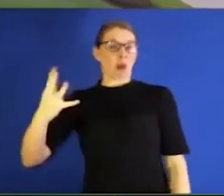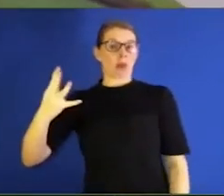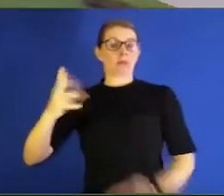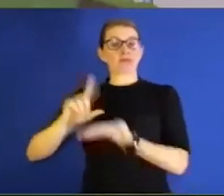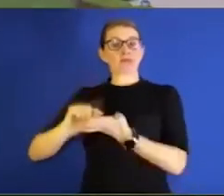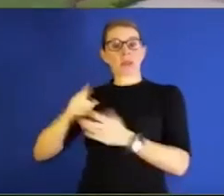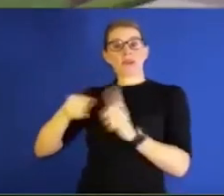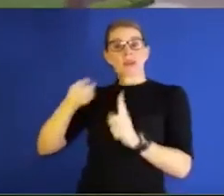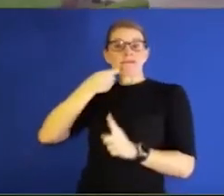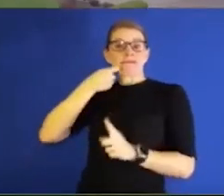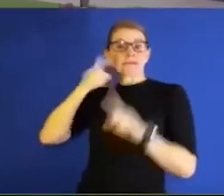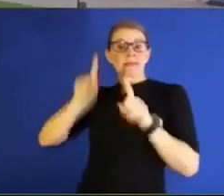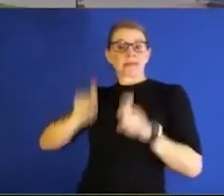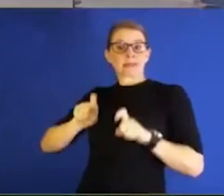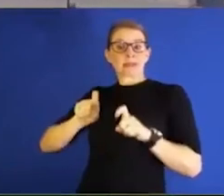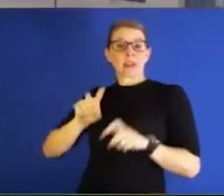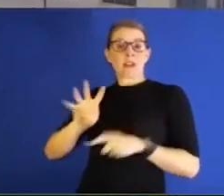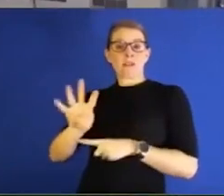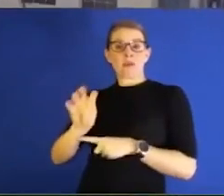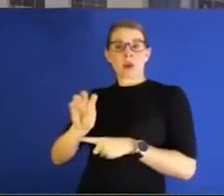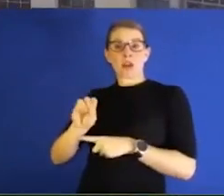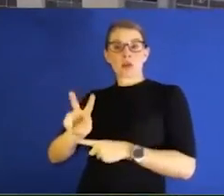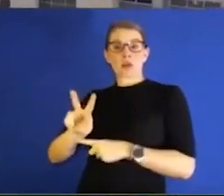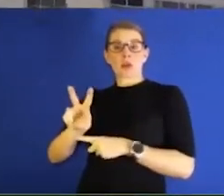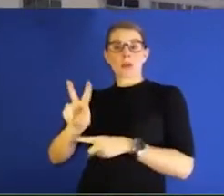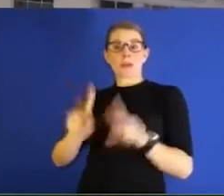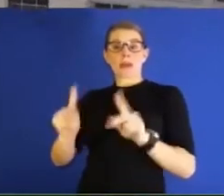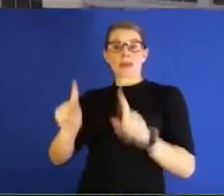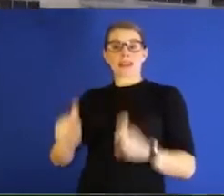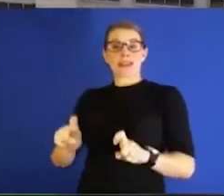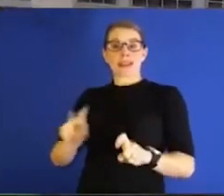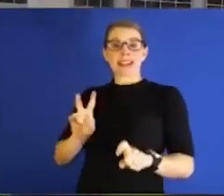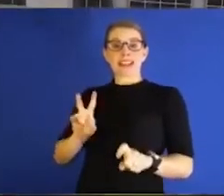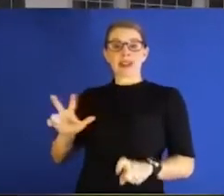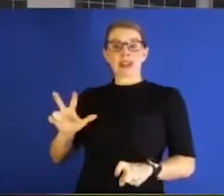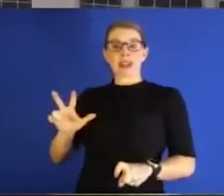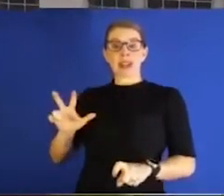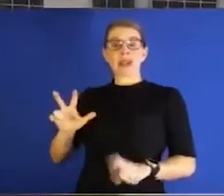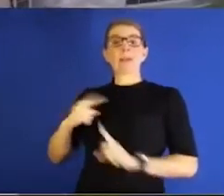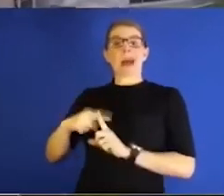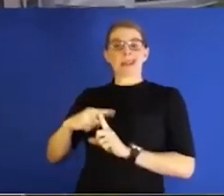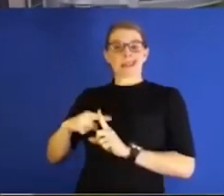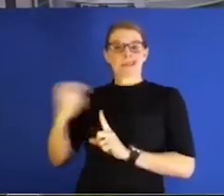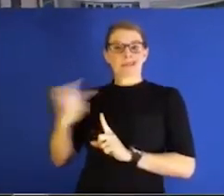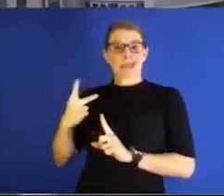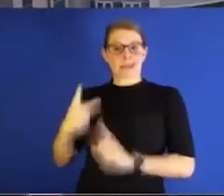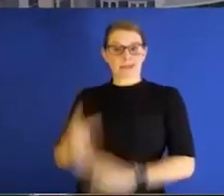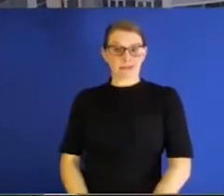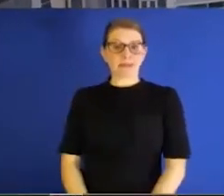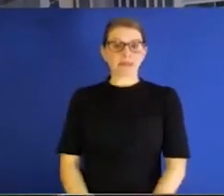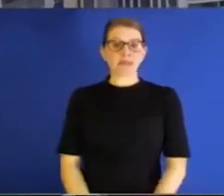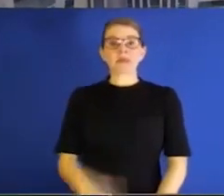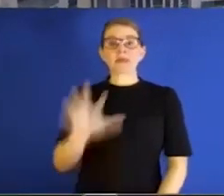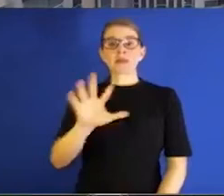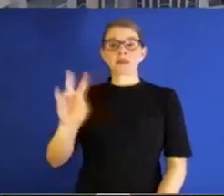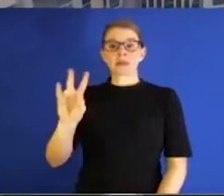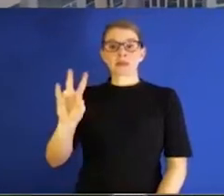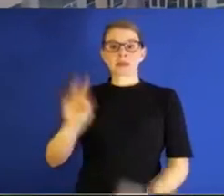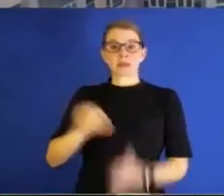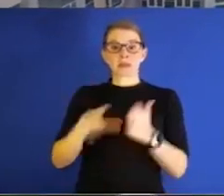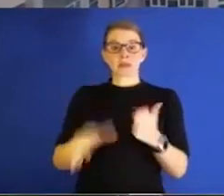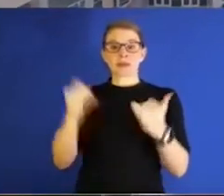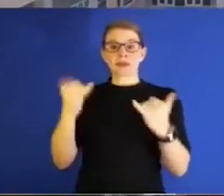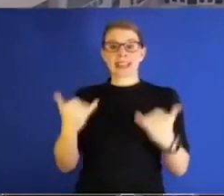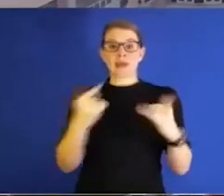tests, 402 people were tested for COVID and 73 of those tests came back positive. 57 students are now in isolation